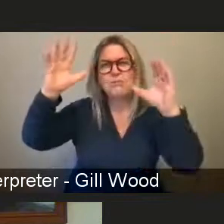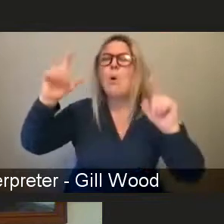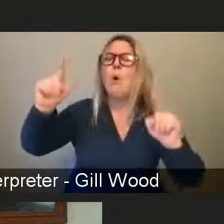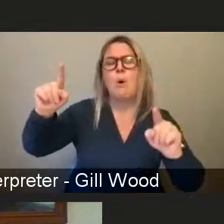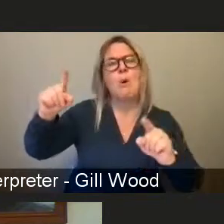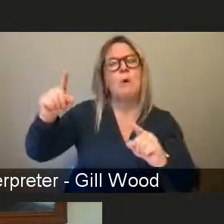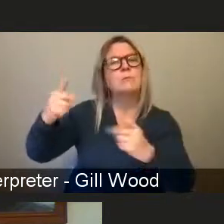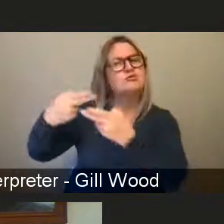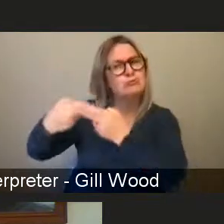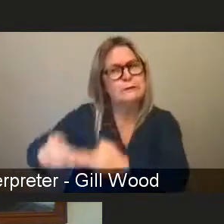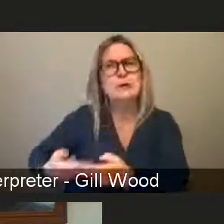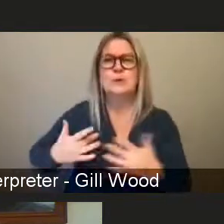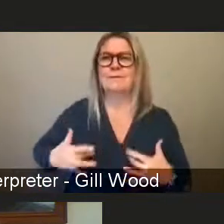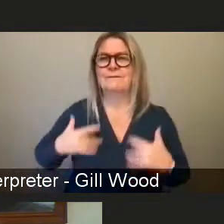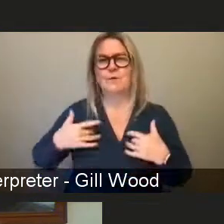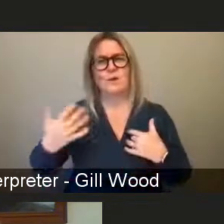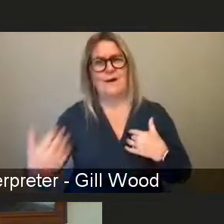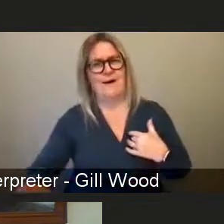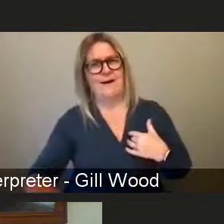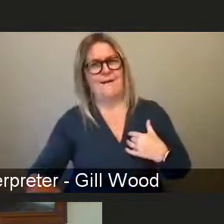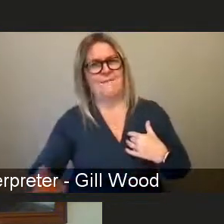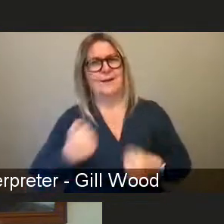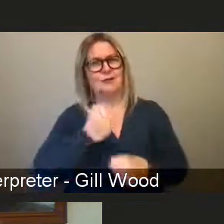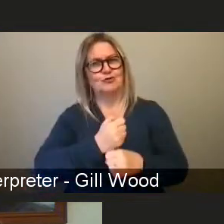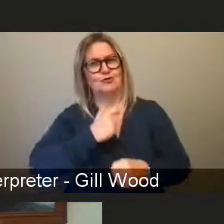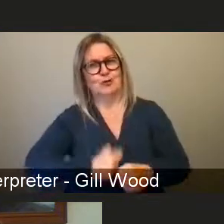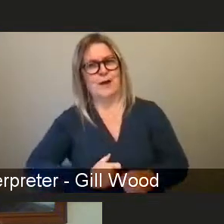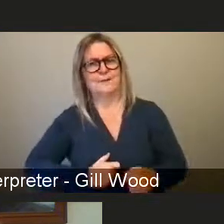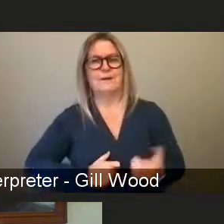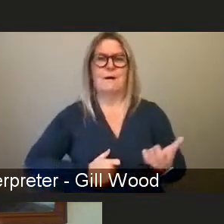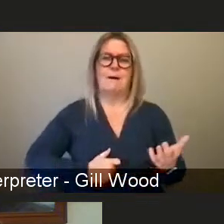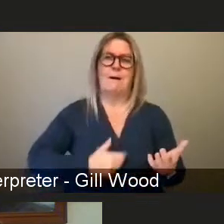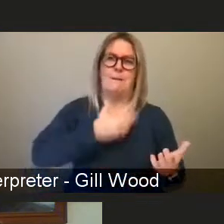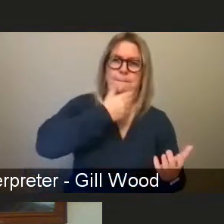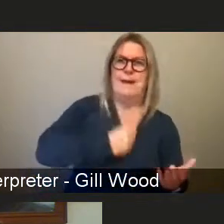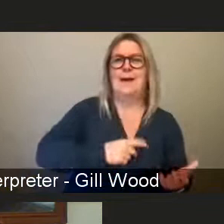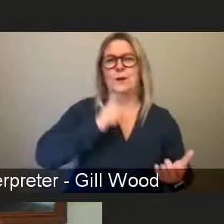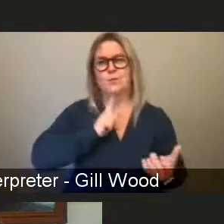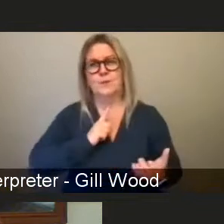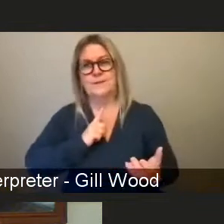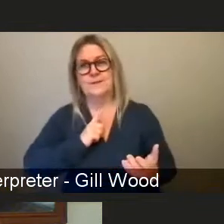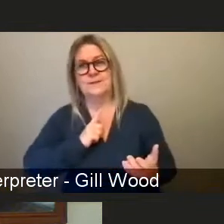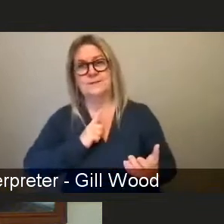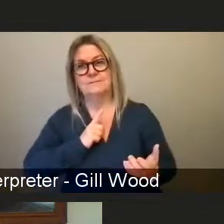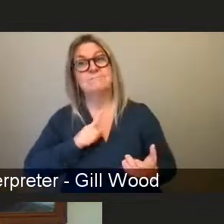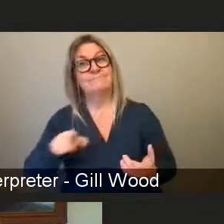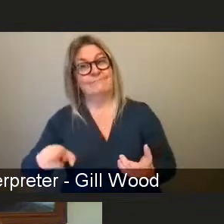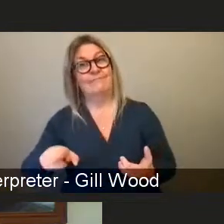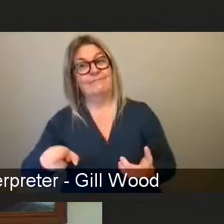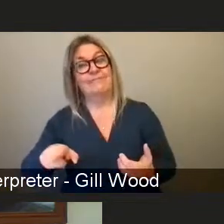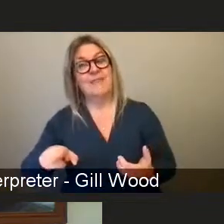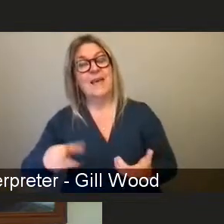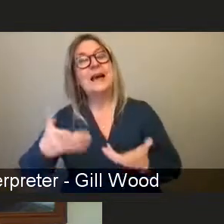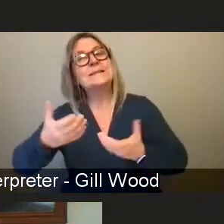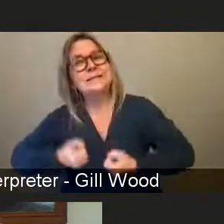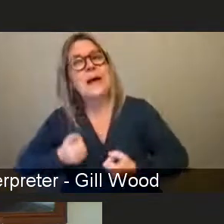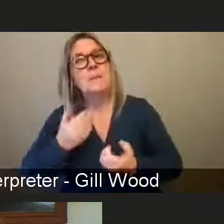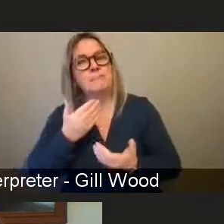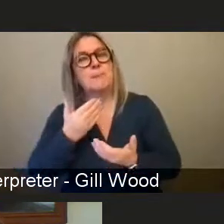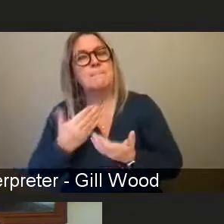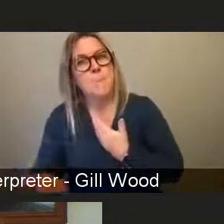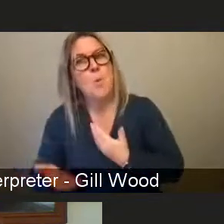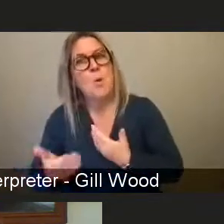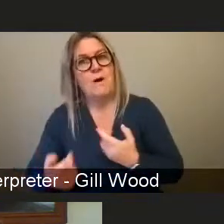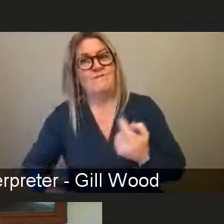and a higher tolerance for violence. So, you know, that we don't have to explain